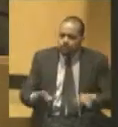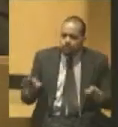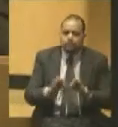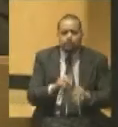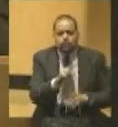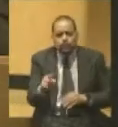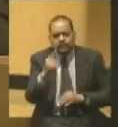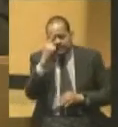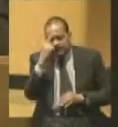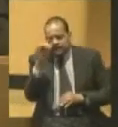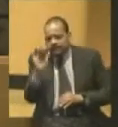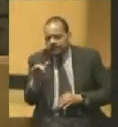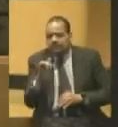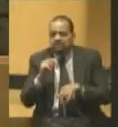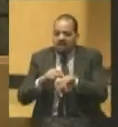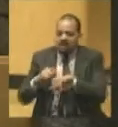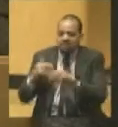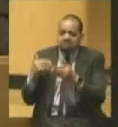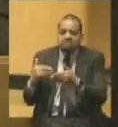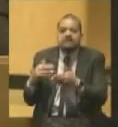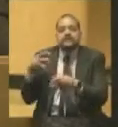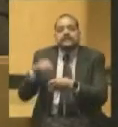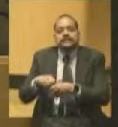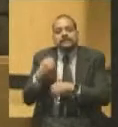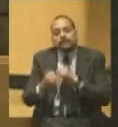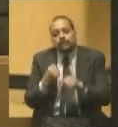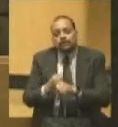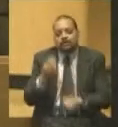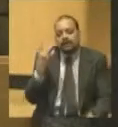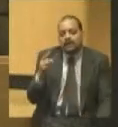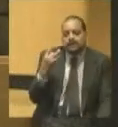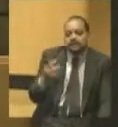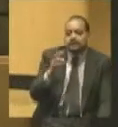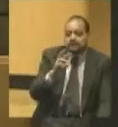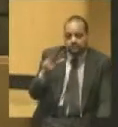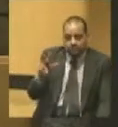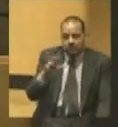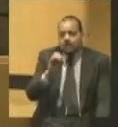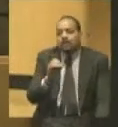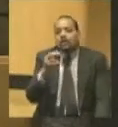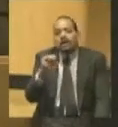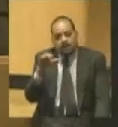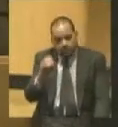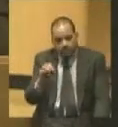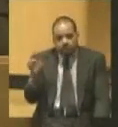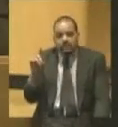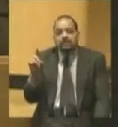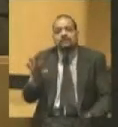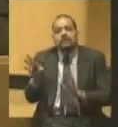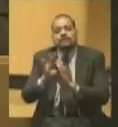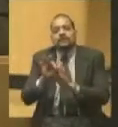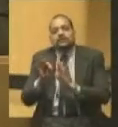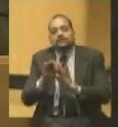is the timing, in this case, the timing within the year 1863. The Ohio Democratic Nominating Convention met on June